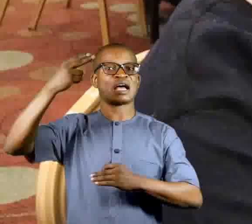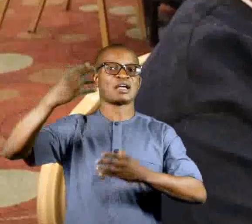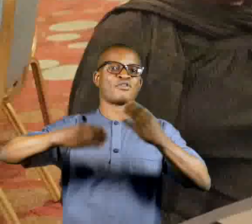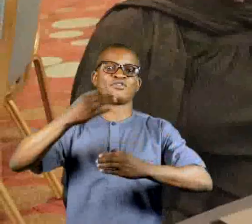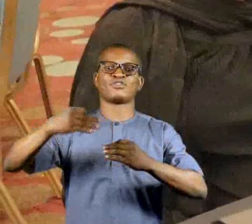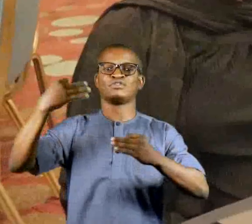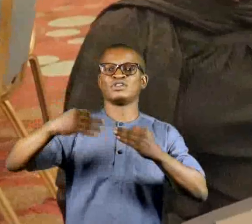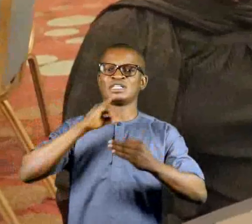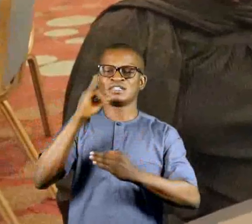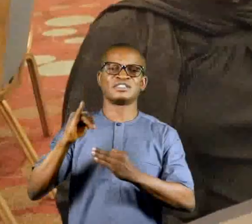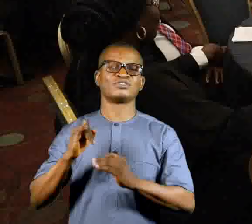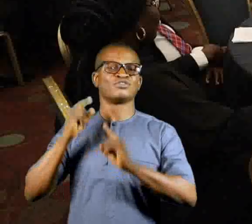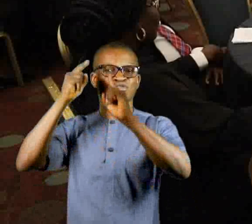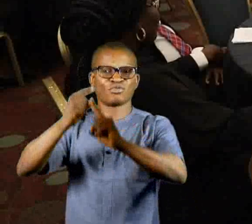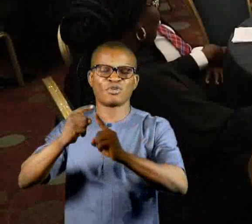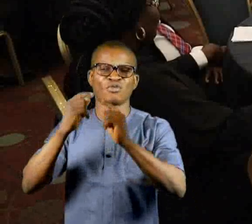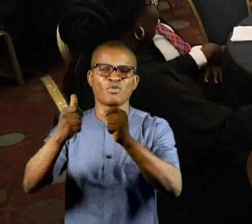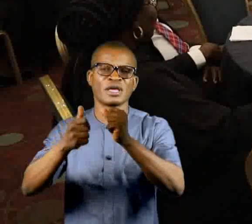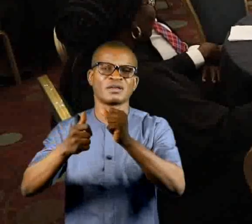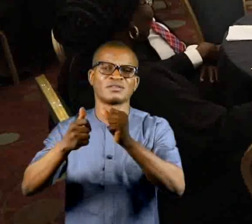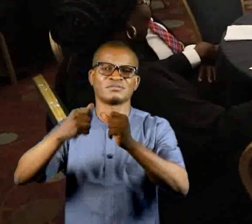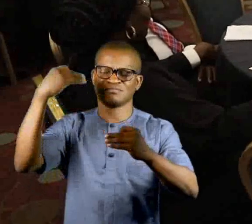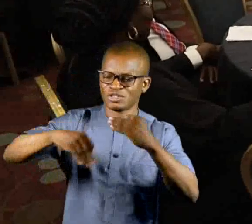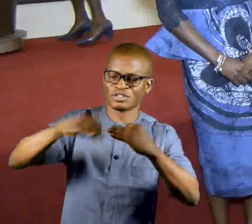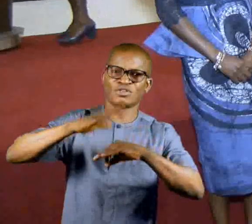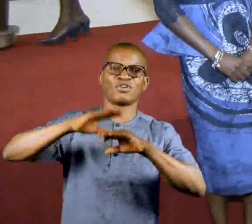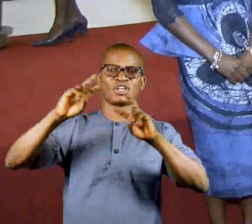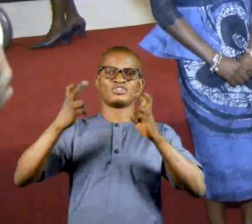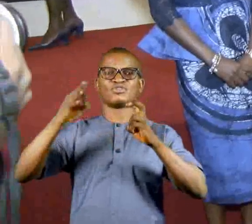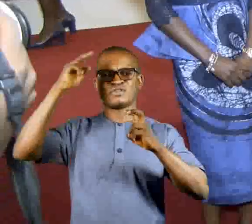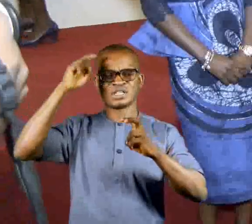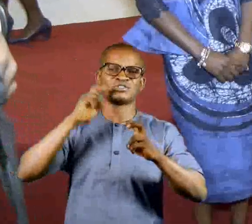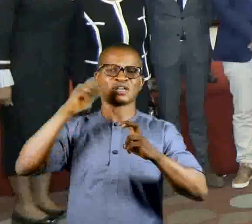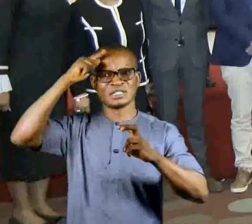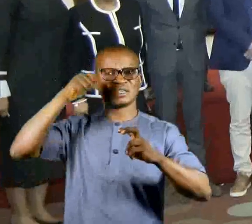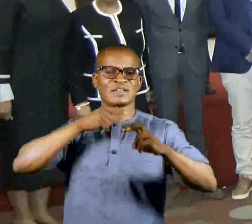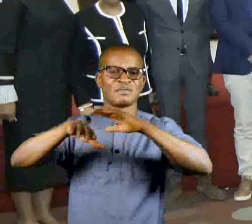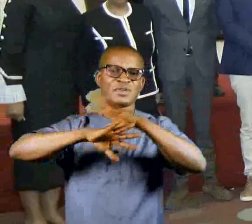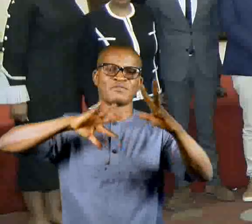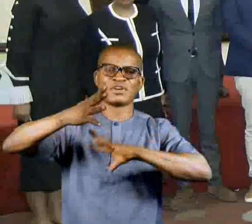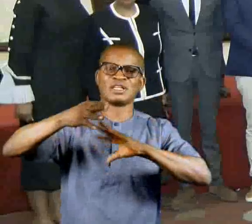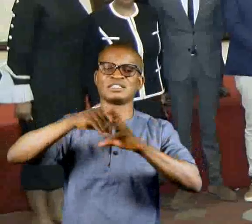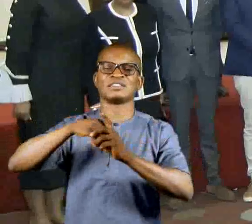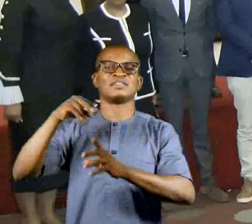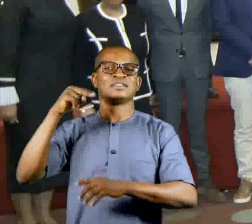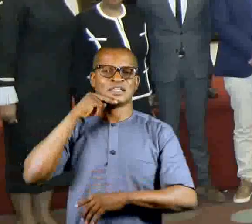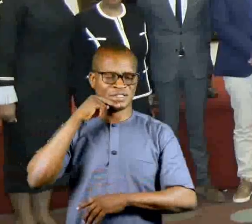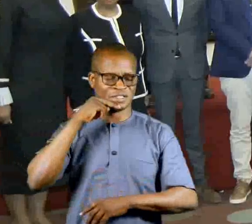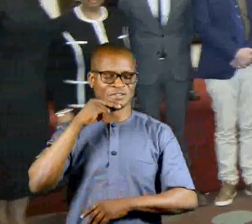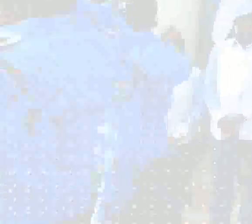Justice is geared towards ensuring speedy dispensation of justice on issues of sexual and gender-based violence in Nigeria.